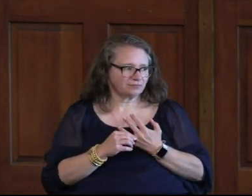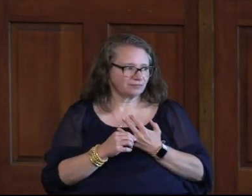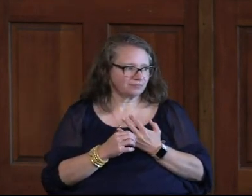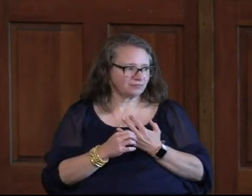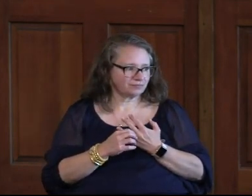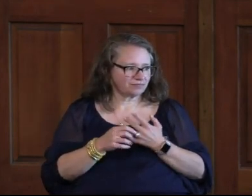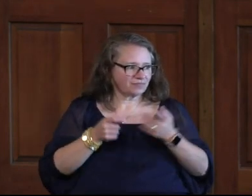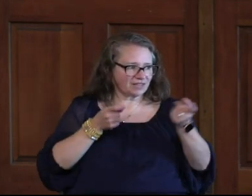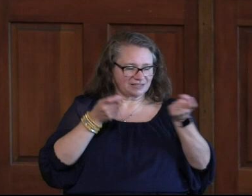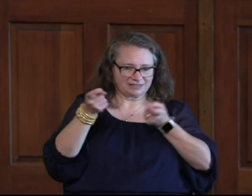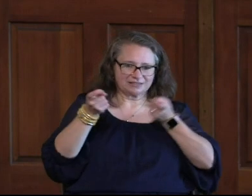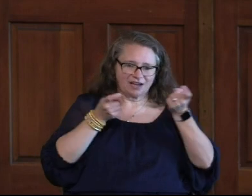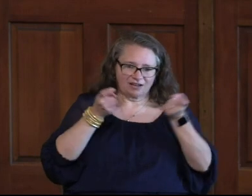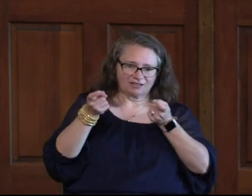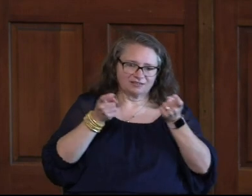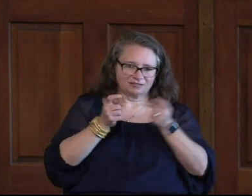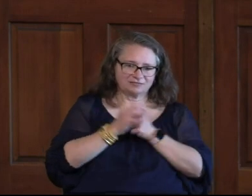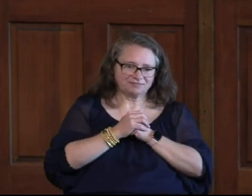He Is Sovereign